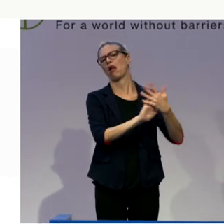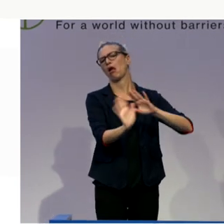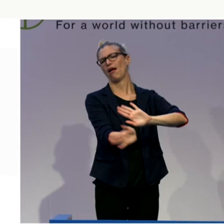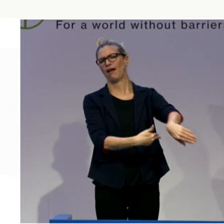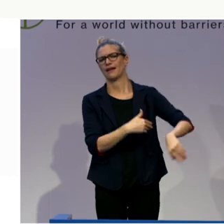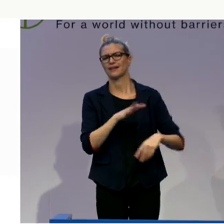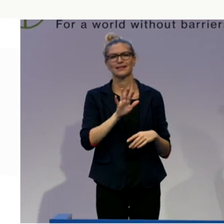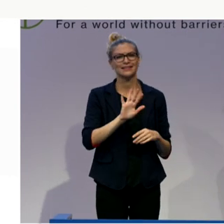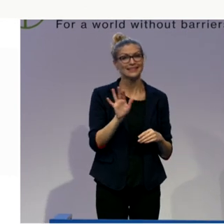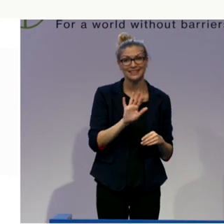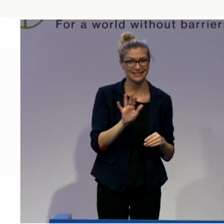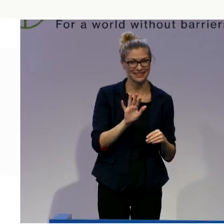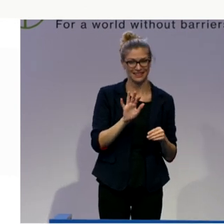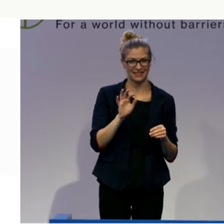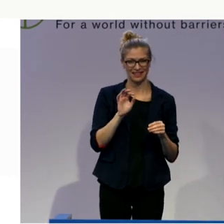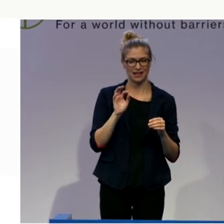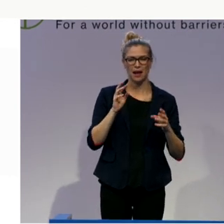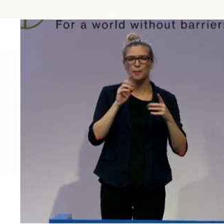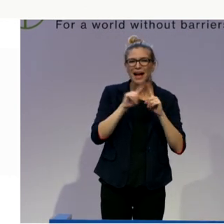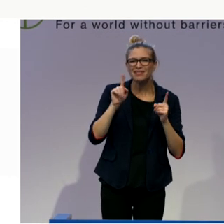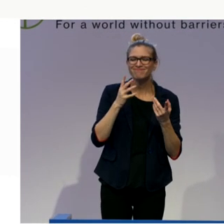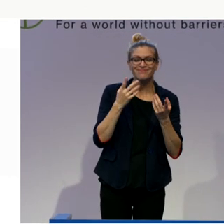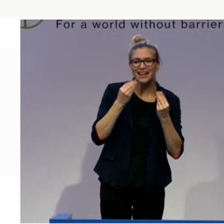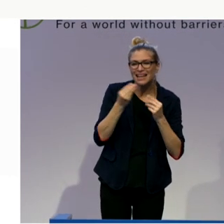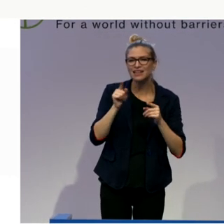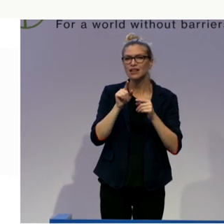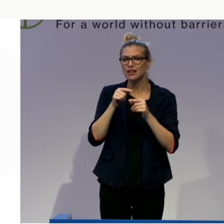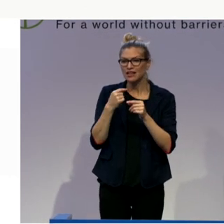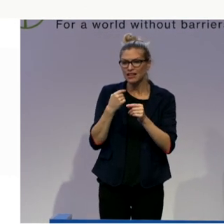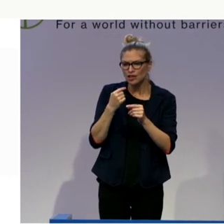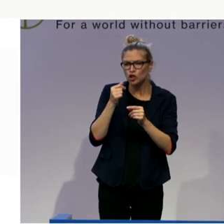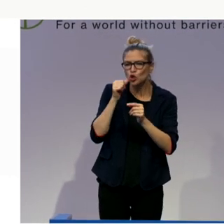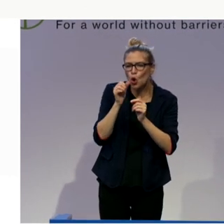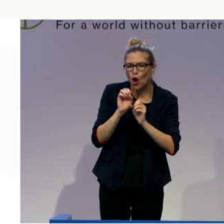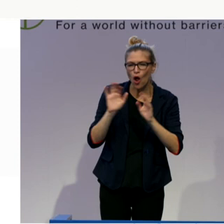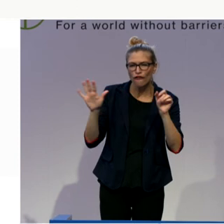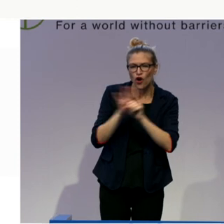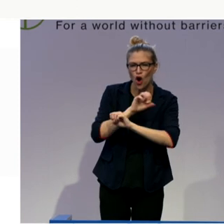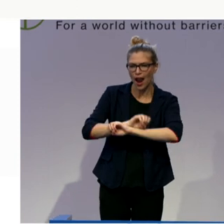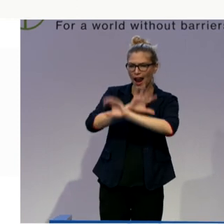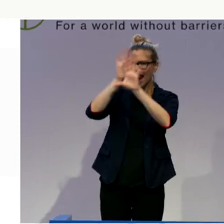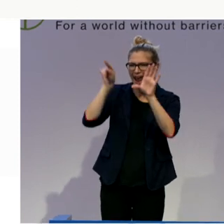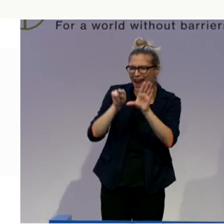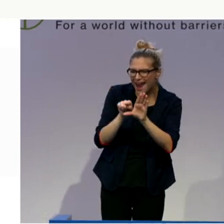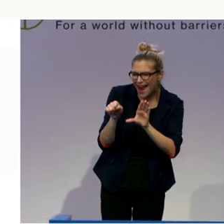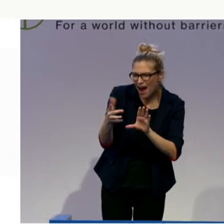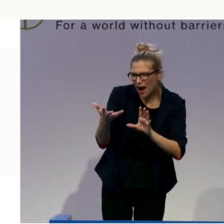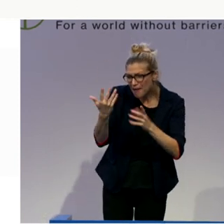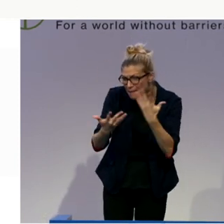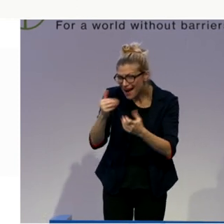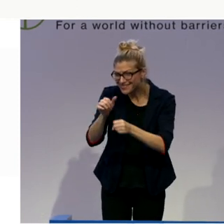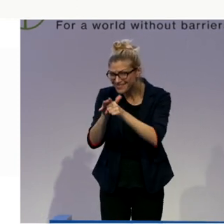hidden abilities. So, there have been probably developmental restrictions in their lives, so that they couldn't show